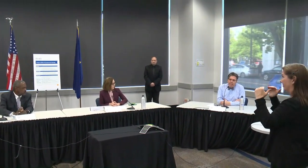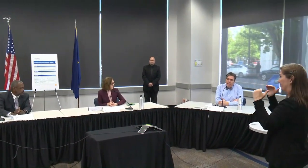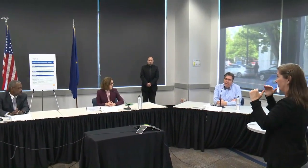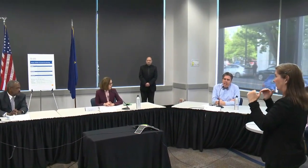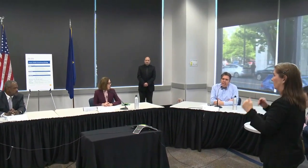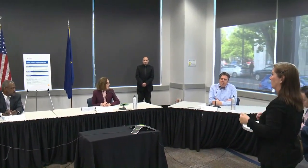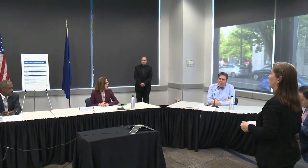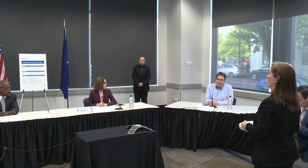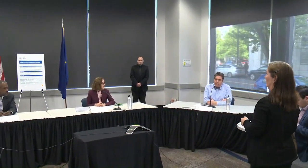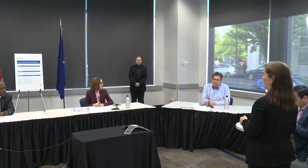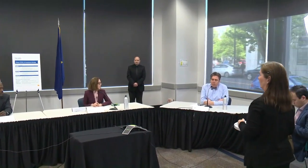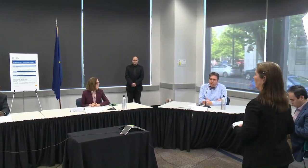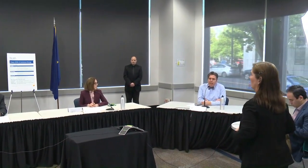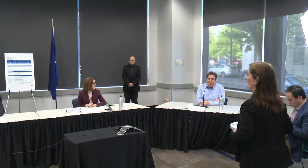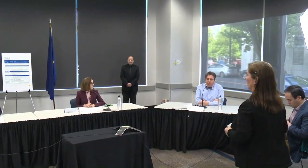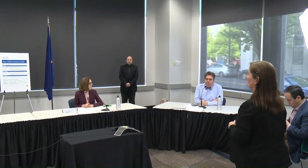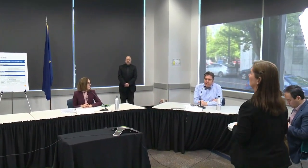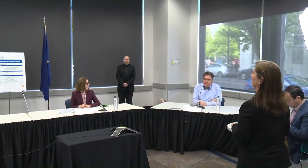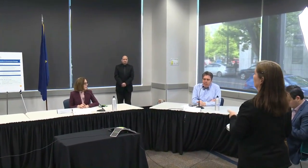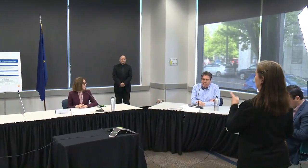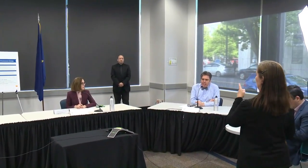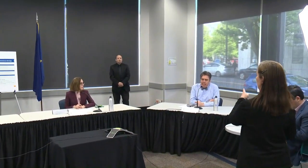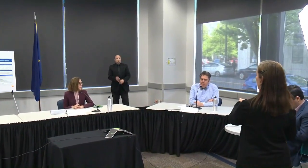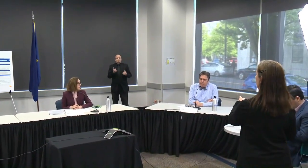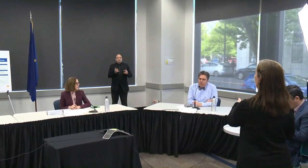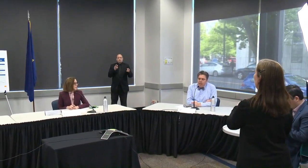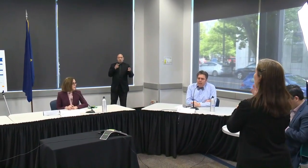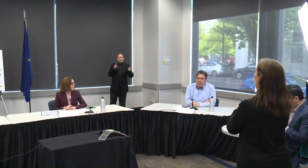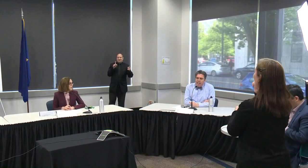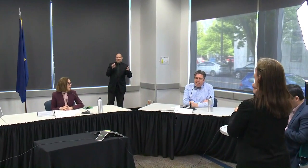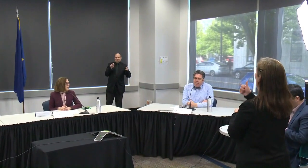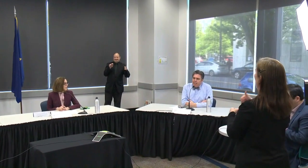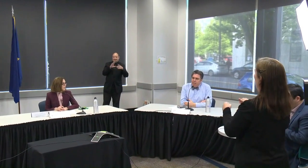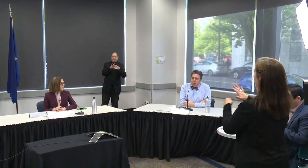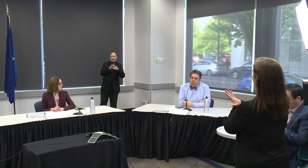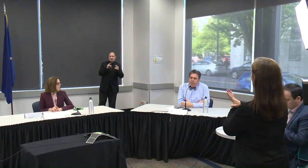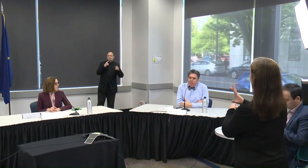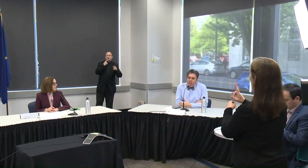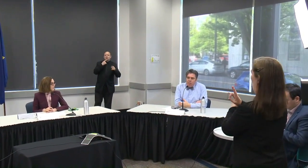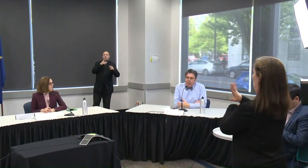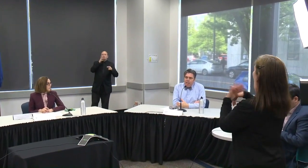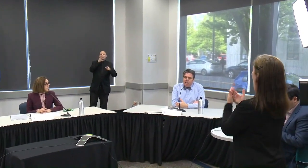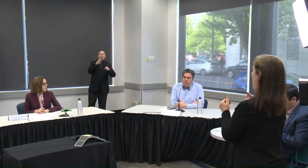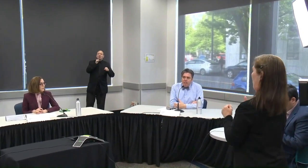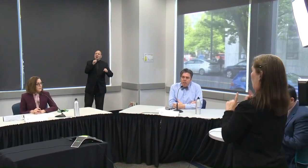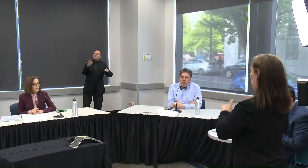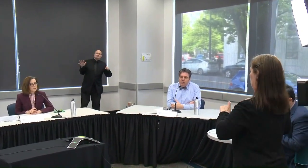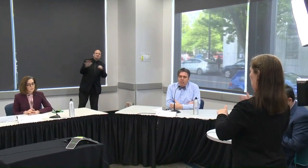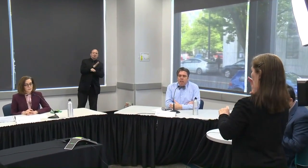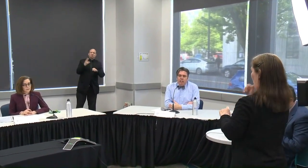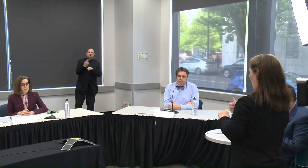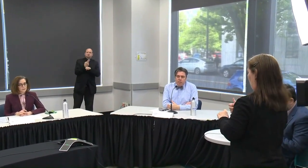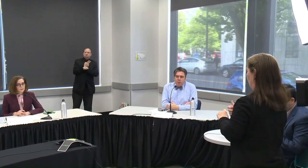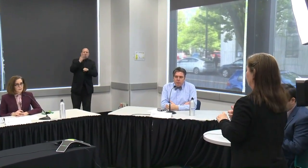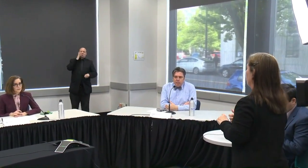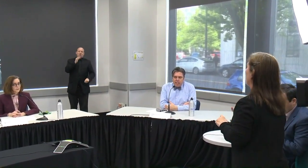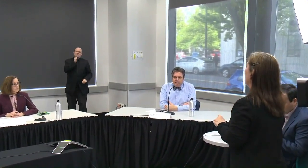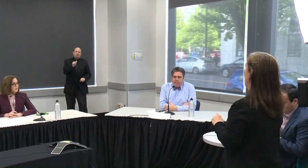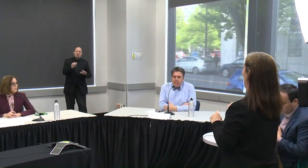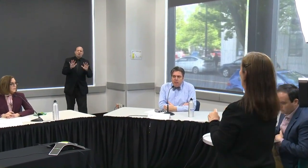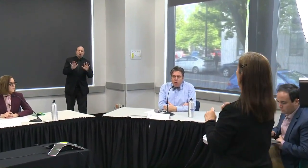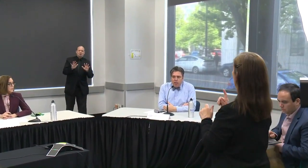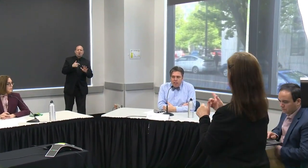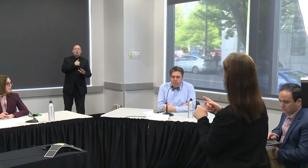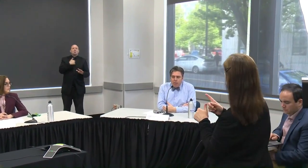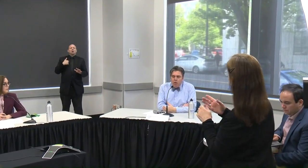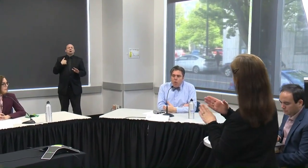capacity and as it's increased why we haven't fully utilized that as i said you know we we made sure that we took a cautious approach to